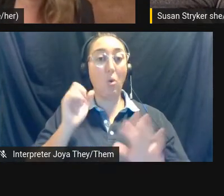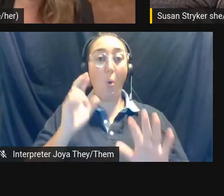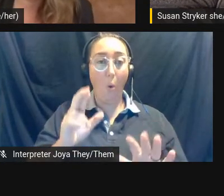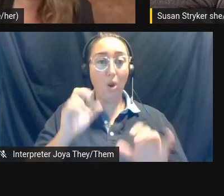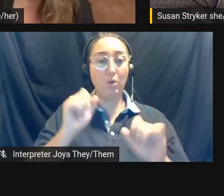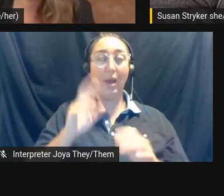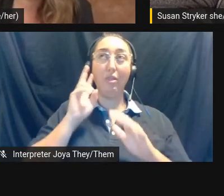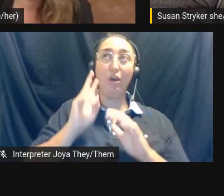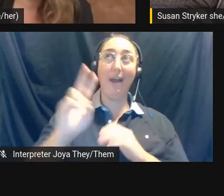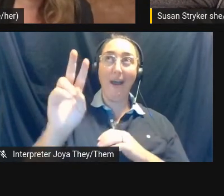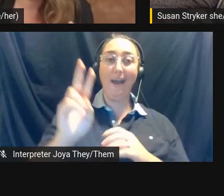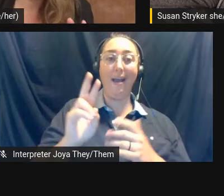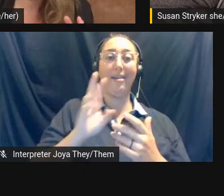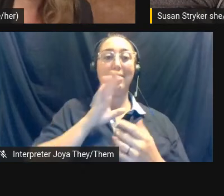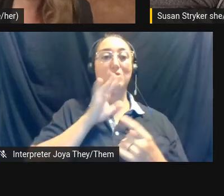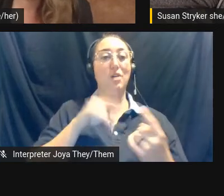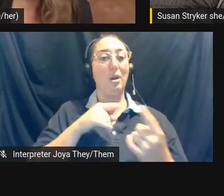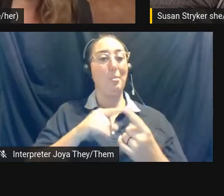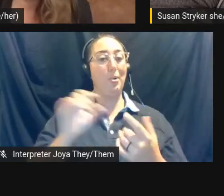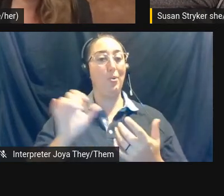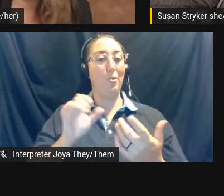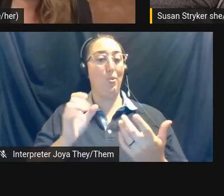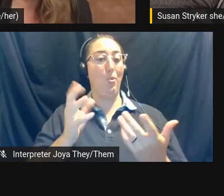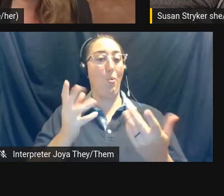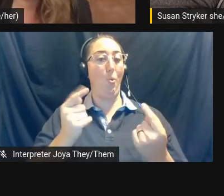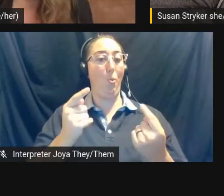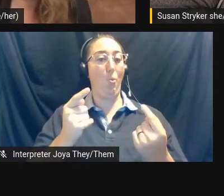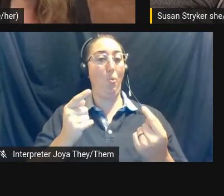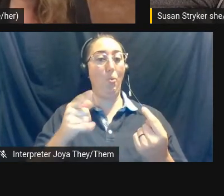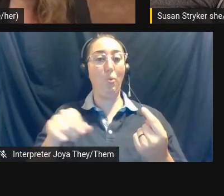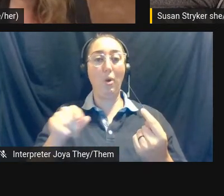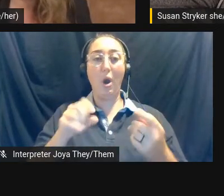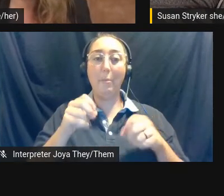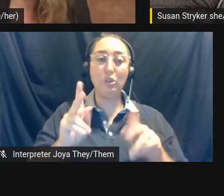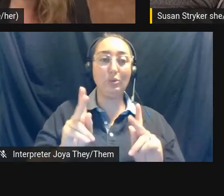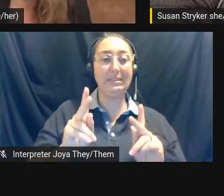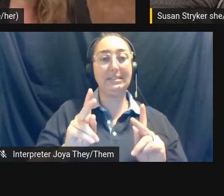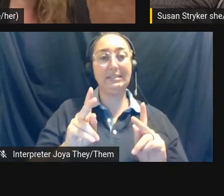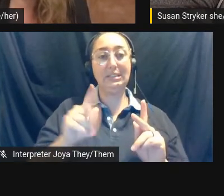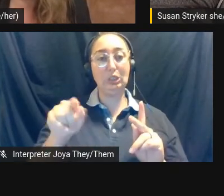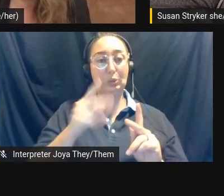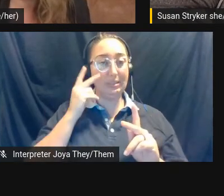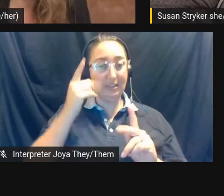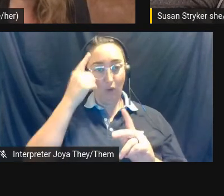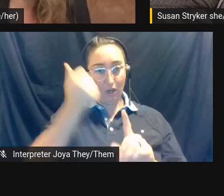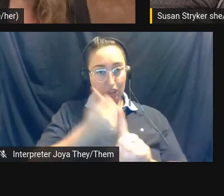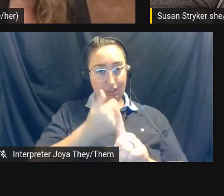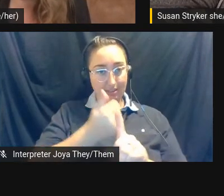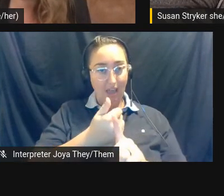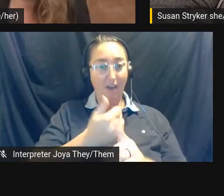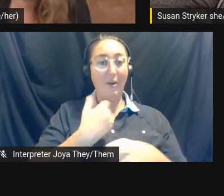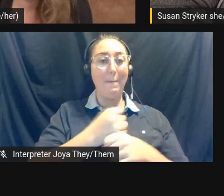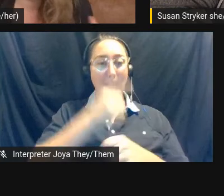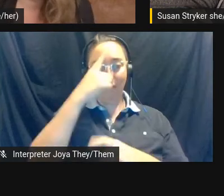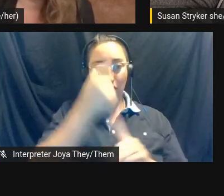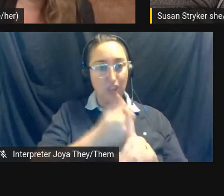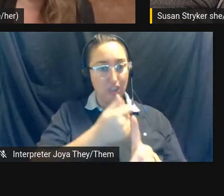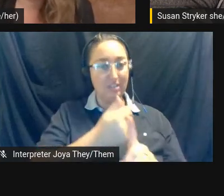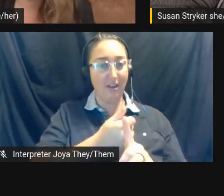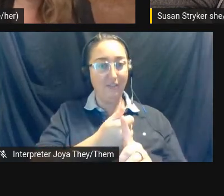can look ahead and talk about like what you, um, what opportunities you see for yourself and are making for yourself